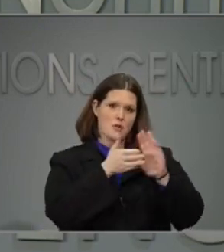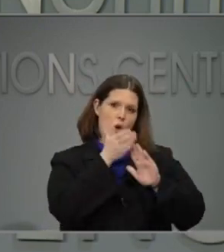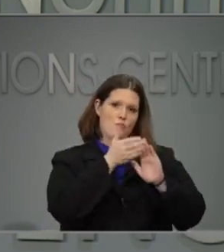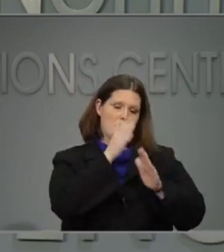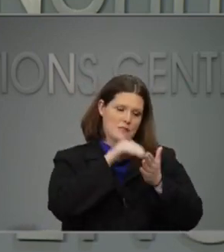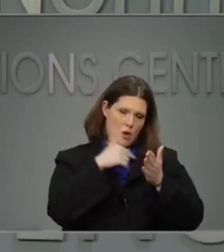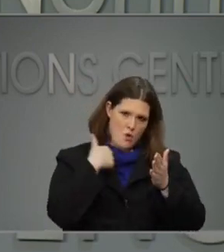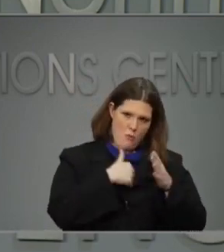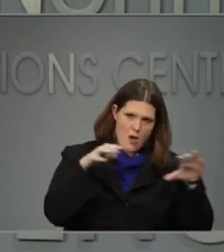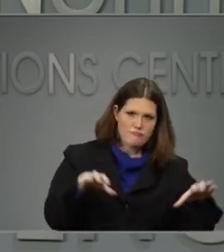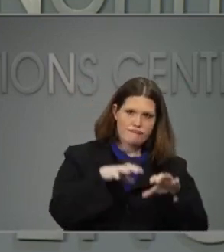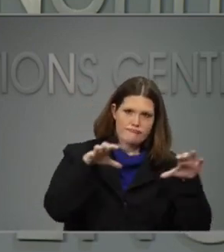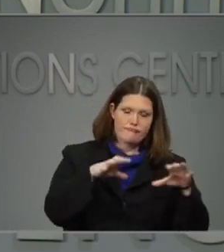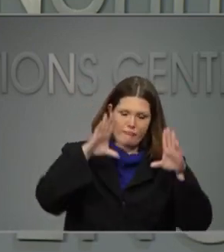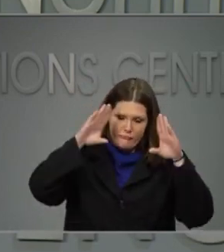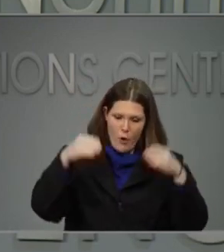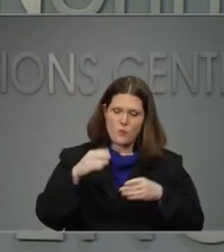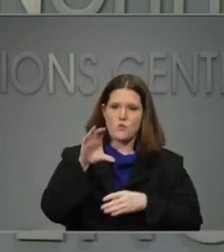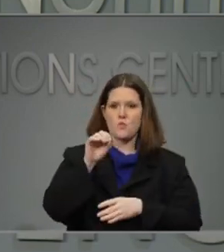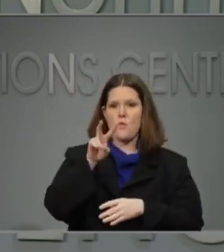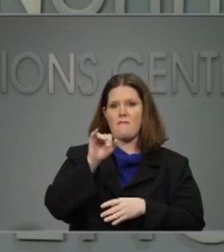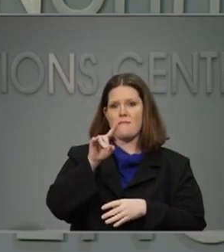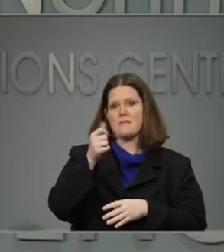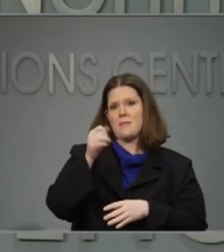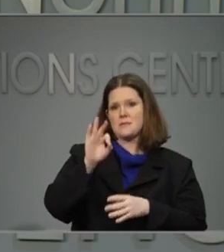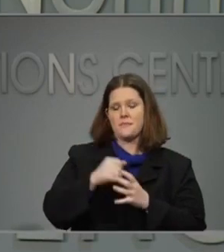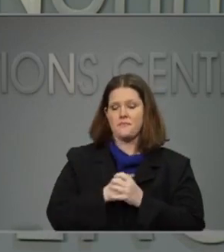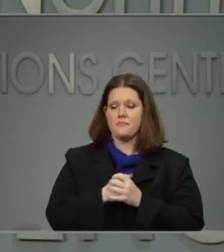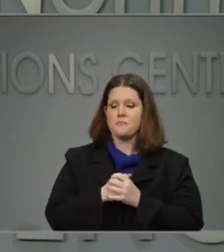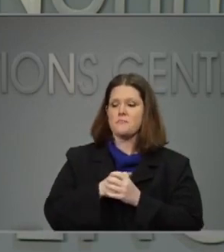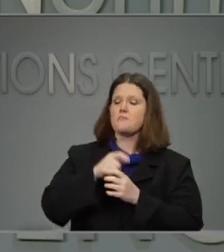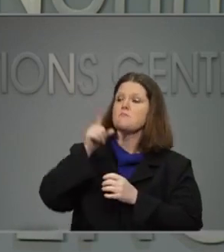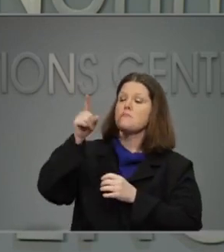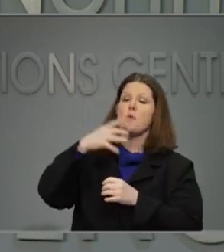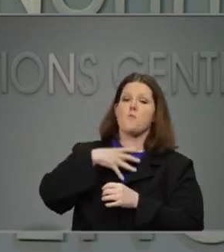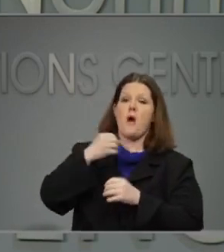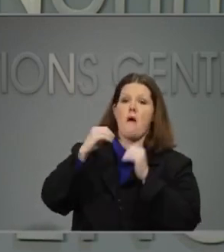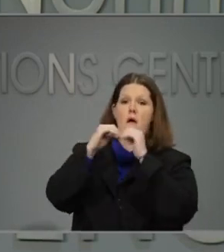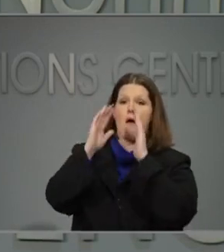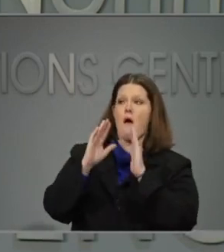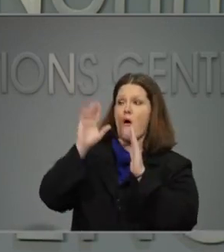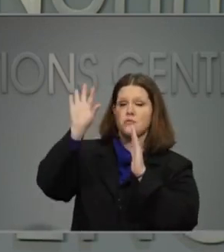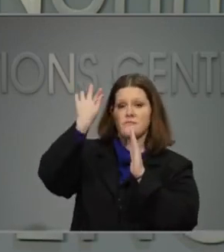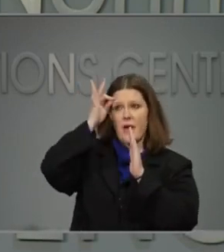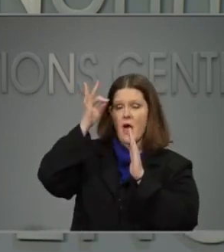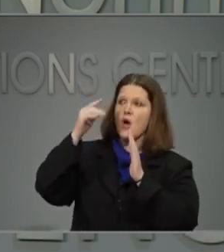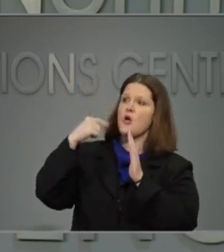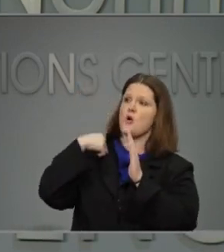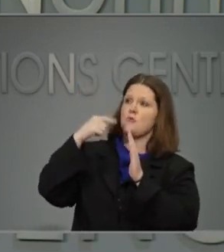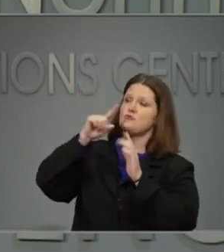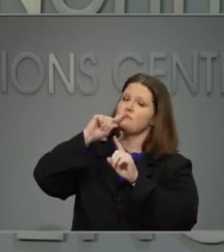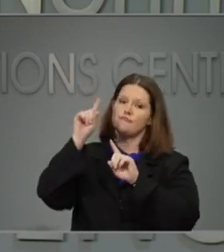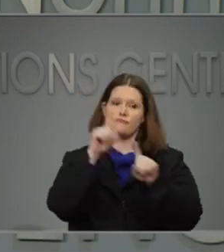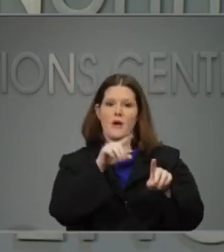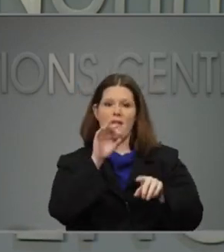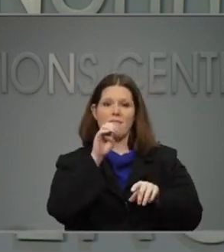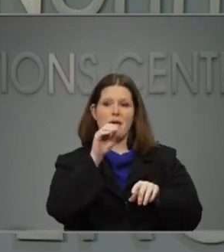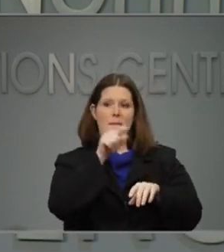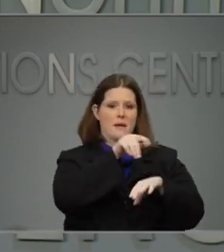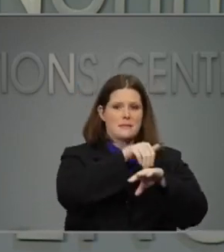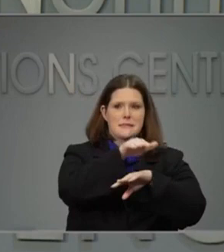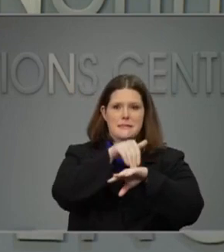Center. Under the direction of the White House Coronavirus Task Force, FEMA will begin sending shipments